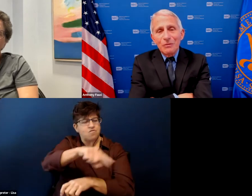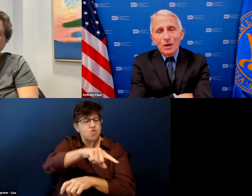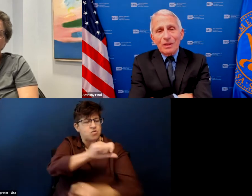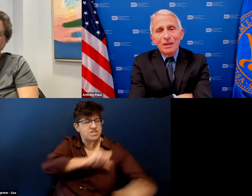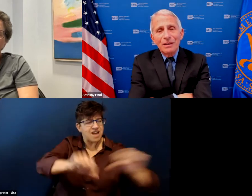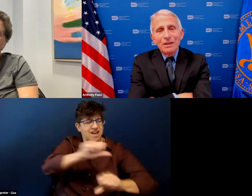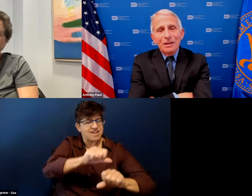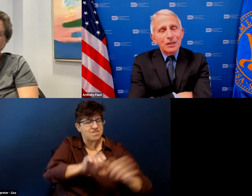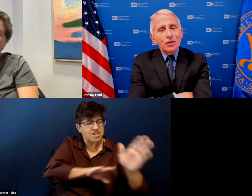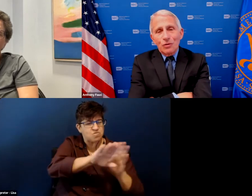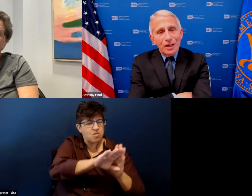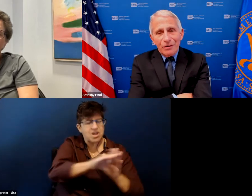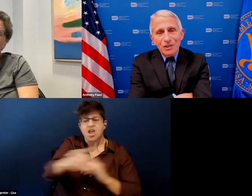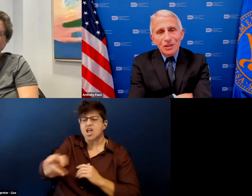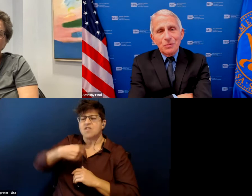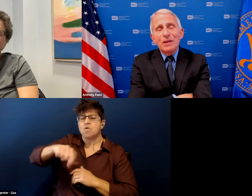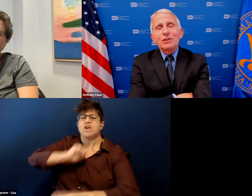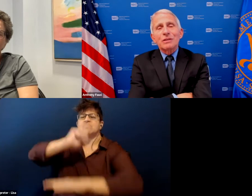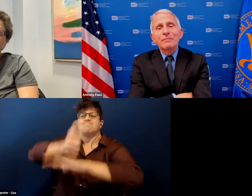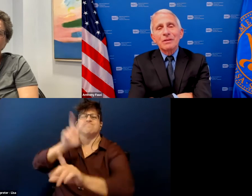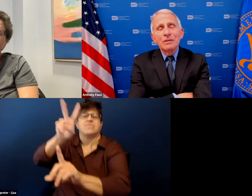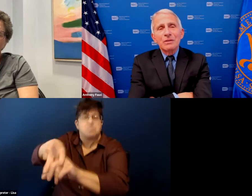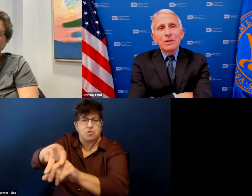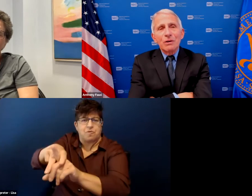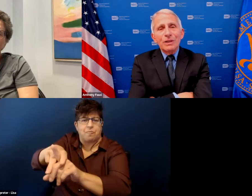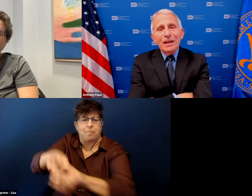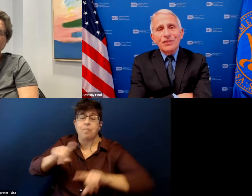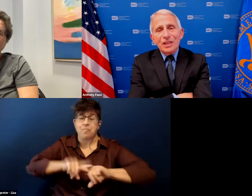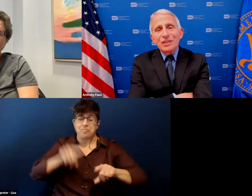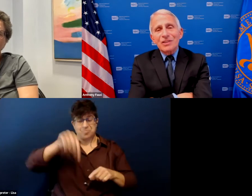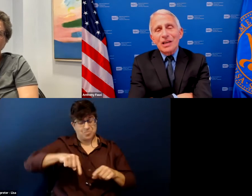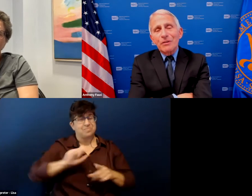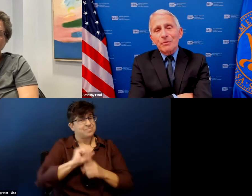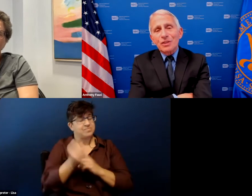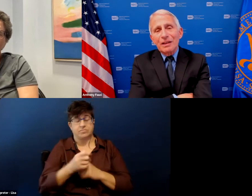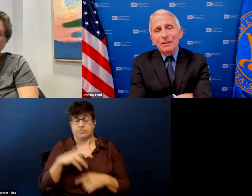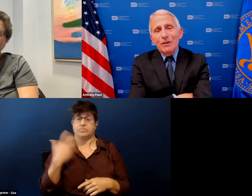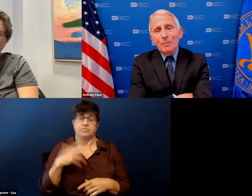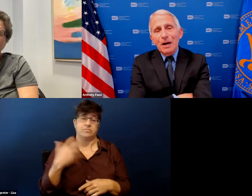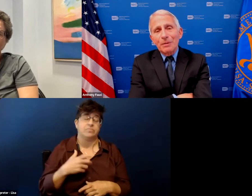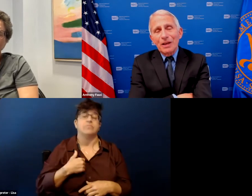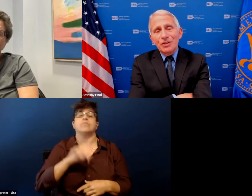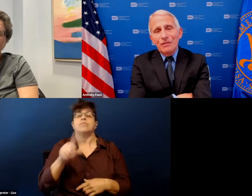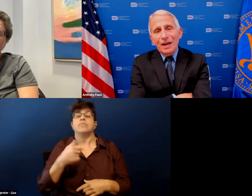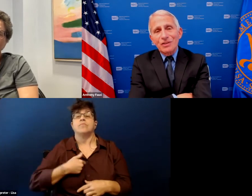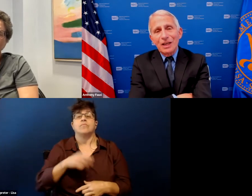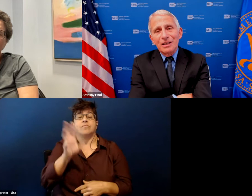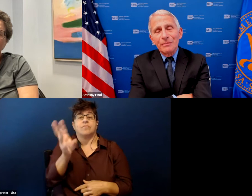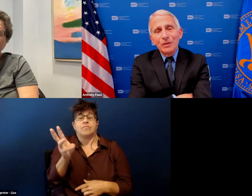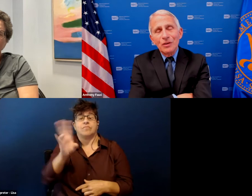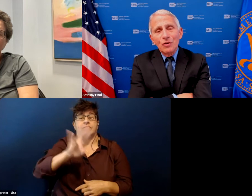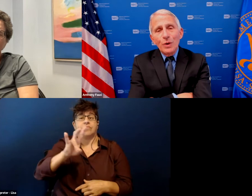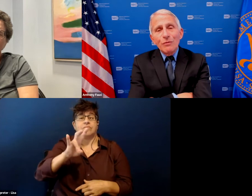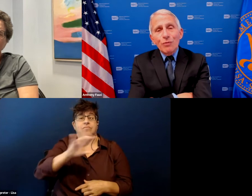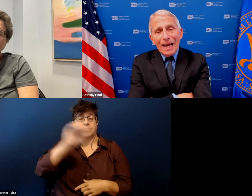dealing with an extraordinary situation we only have 67 percent of our population vaccinated